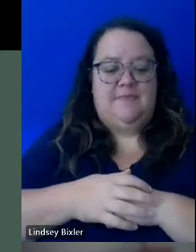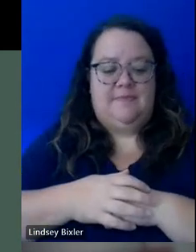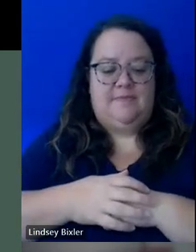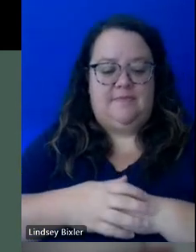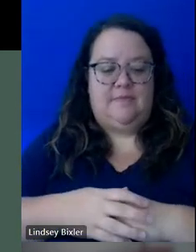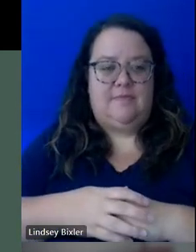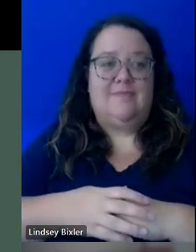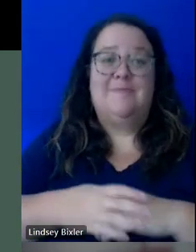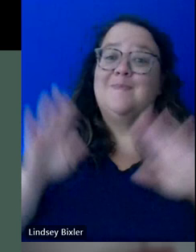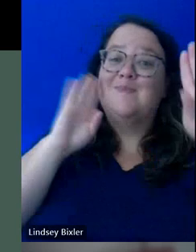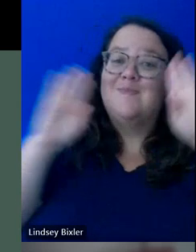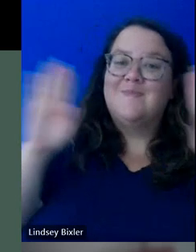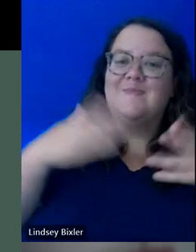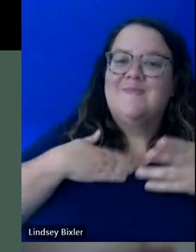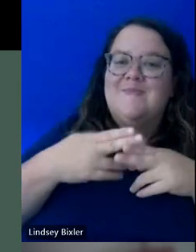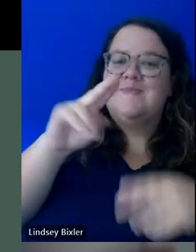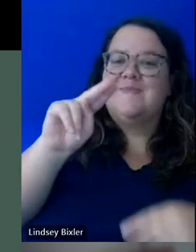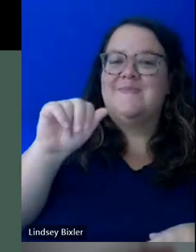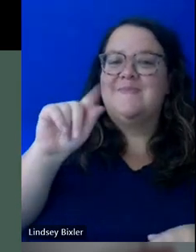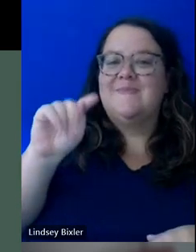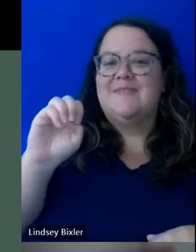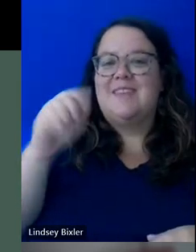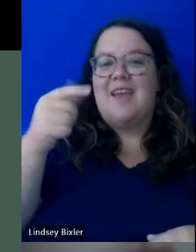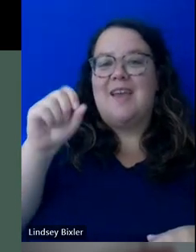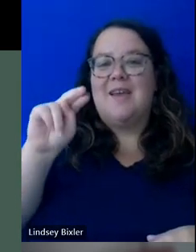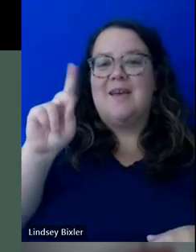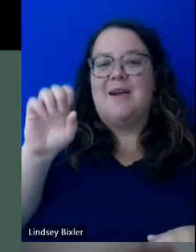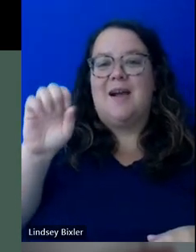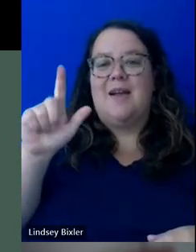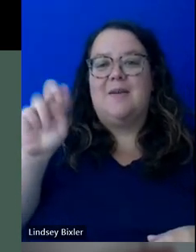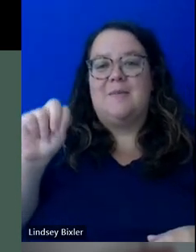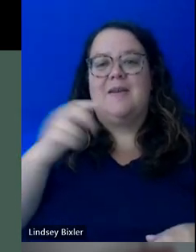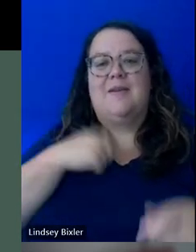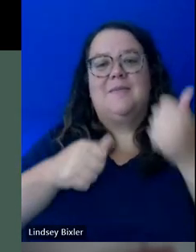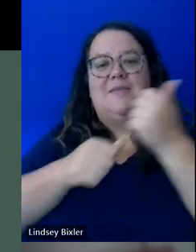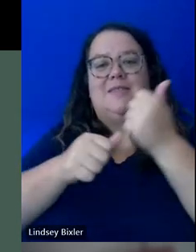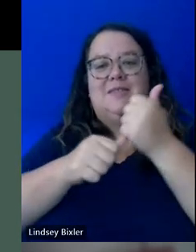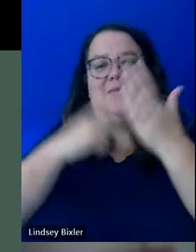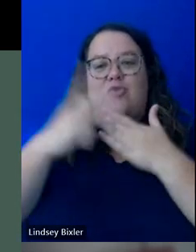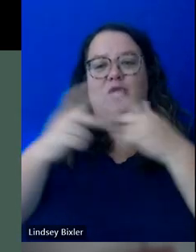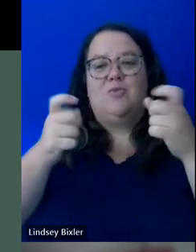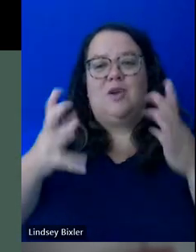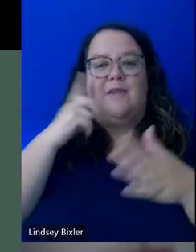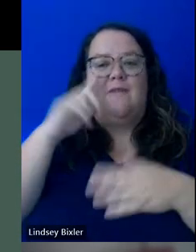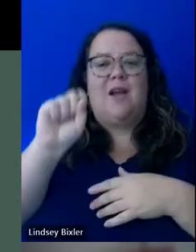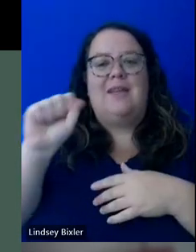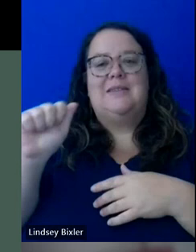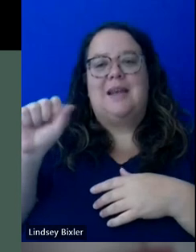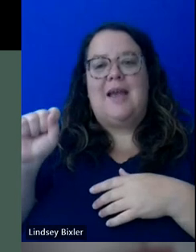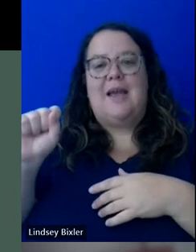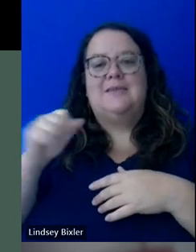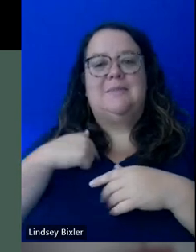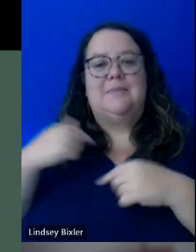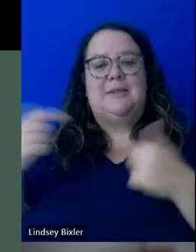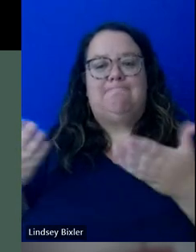Good evening, everybody. My name is Nate Gondelman. the Assistant Program Director of Student Accessibility Services. And I've been here